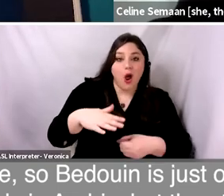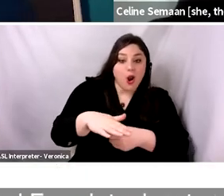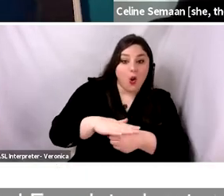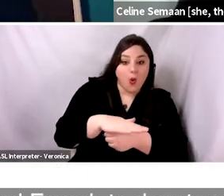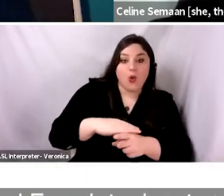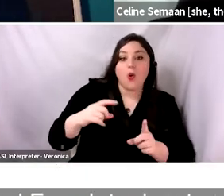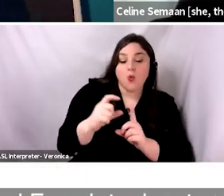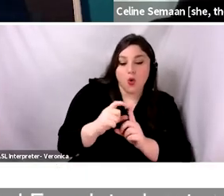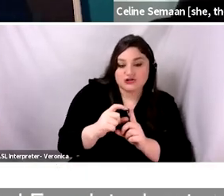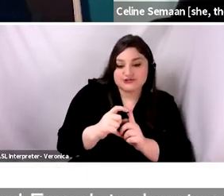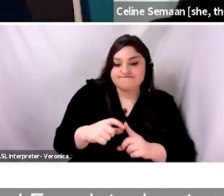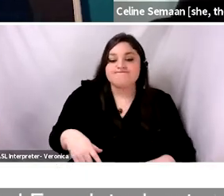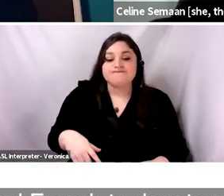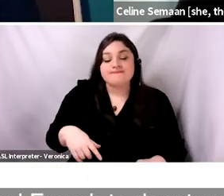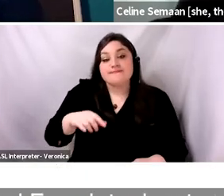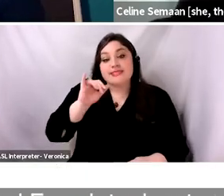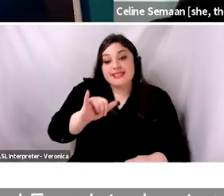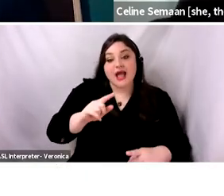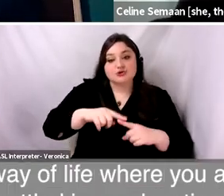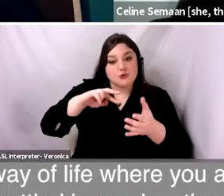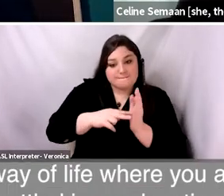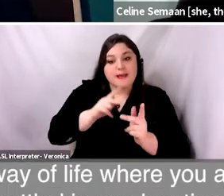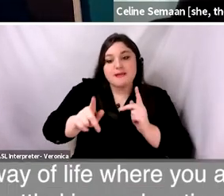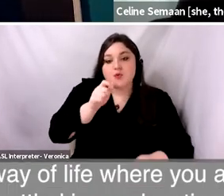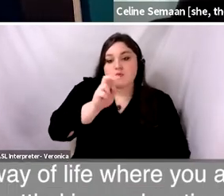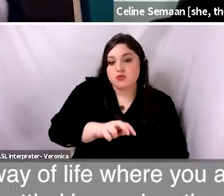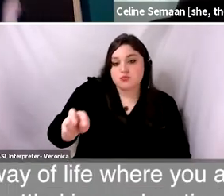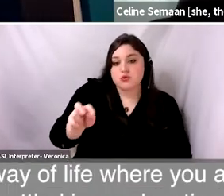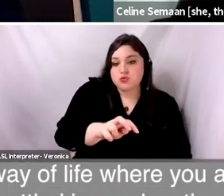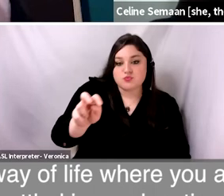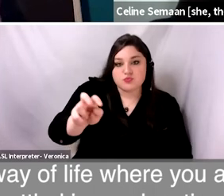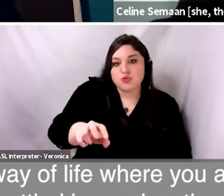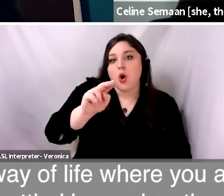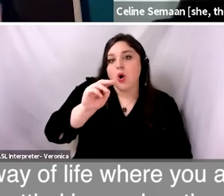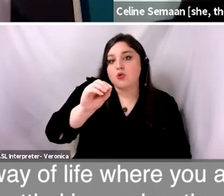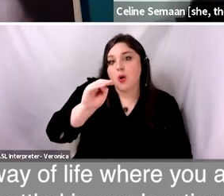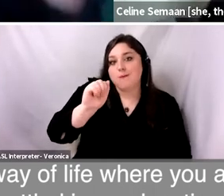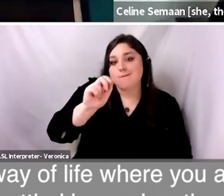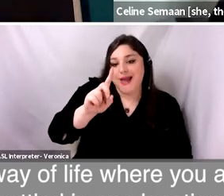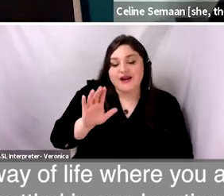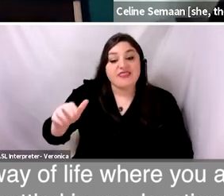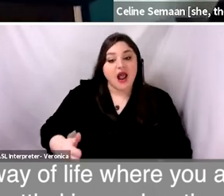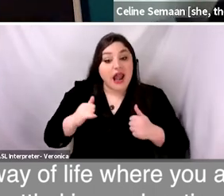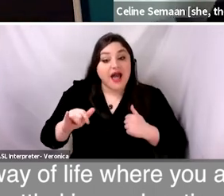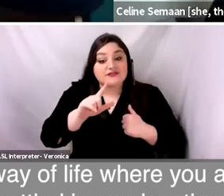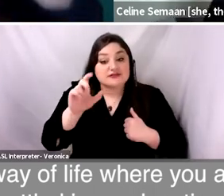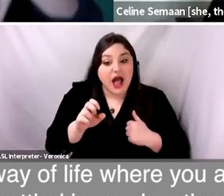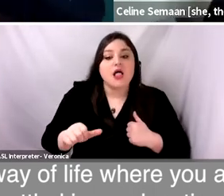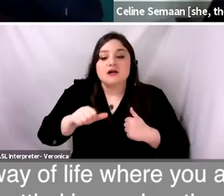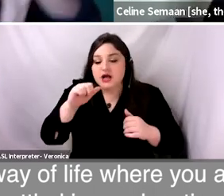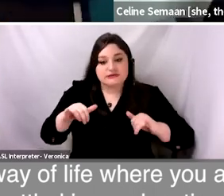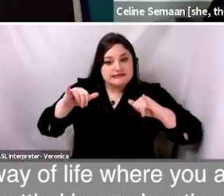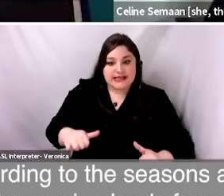that we're taking into English and French, to denote nomadism. It's a way of life where you actually are not settled in